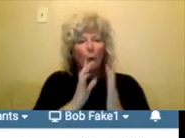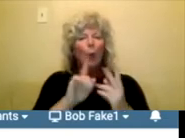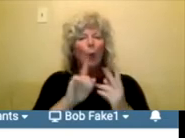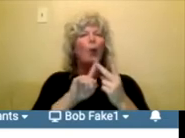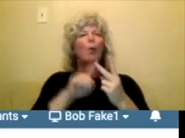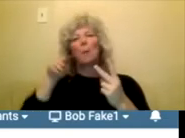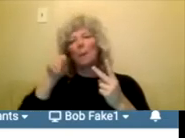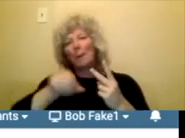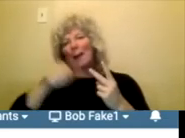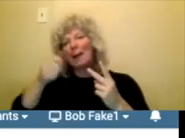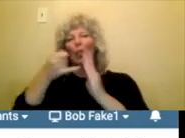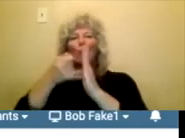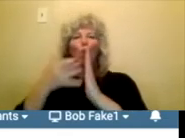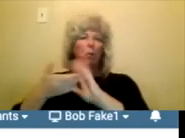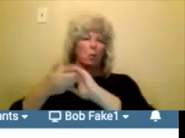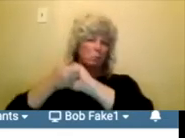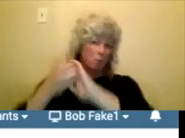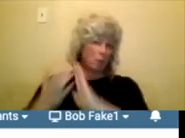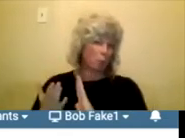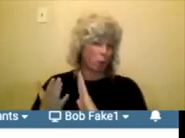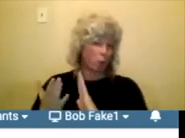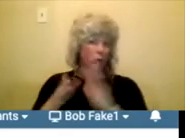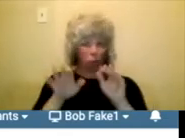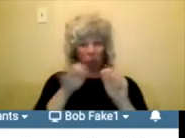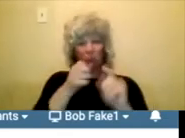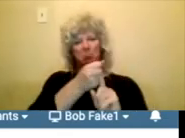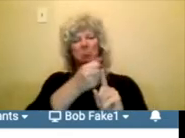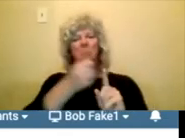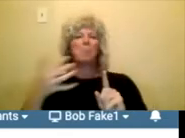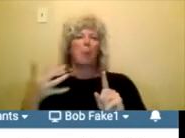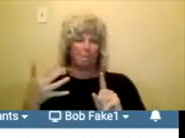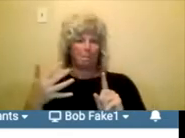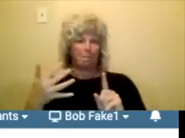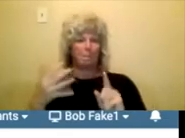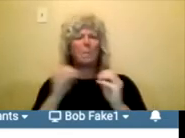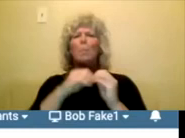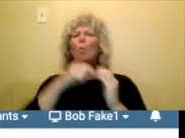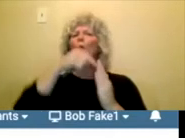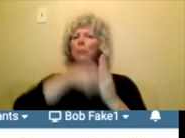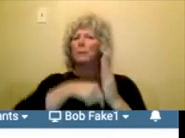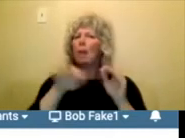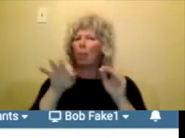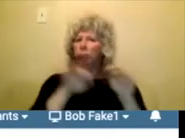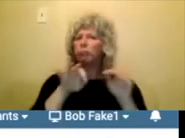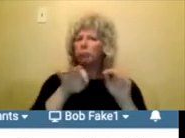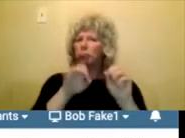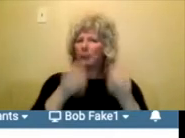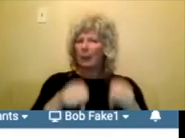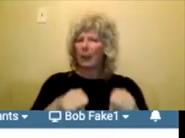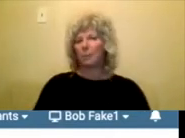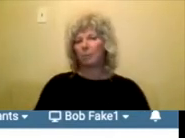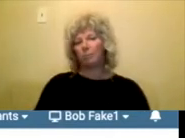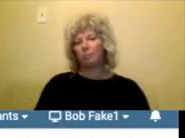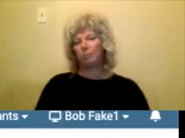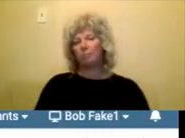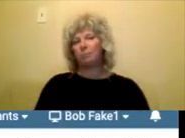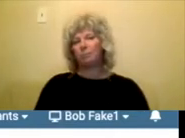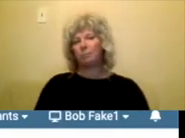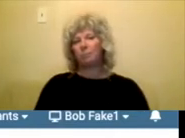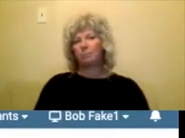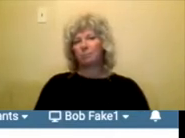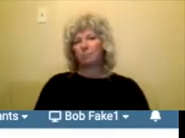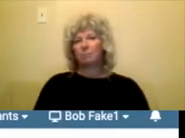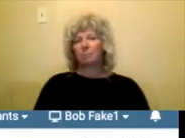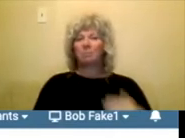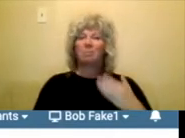artist collaborator and you can be a little more detailed and, um, that's really handy for our